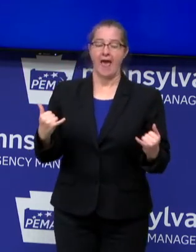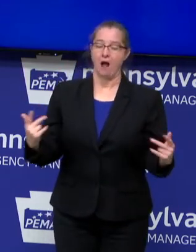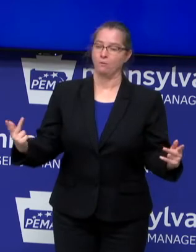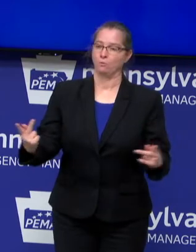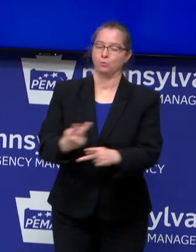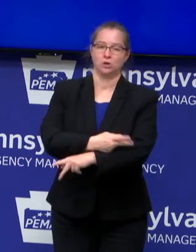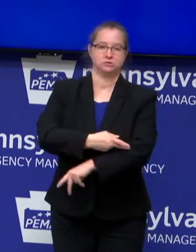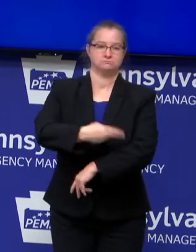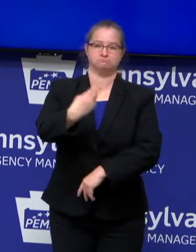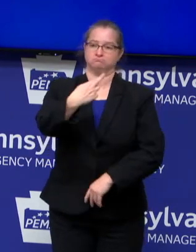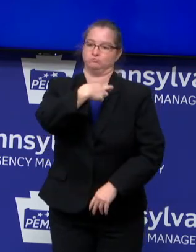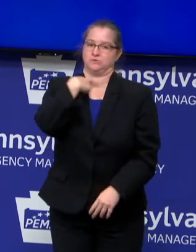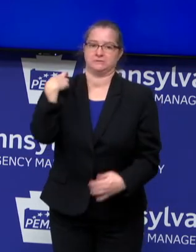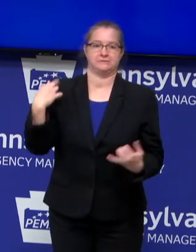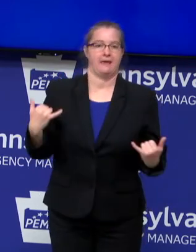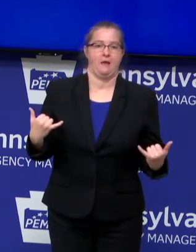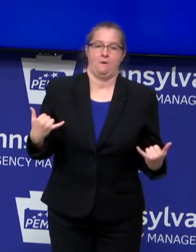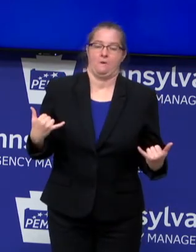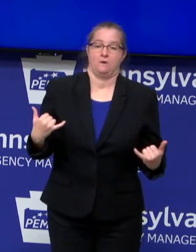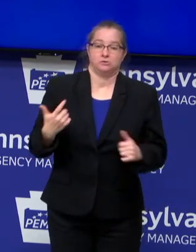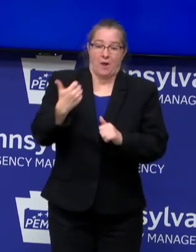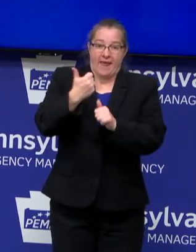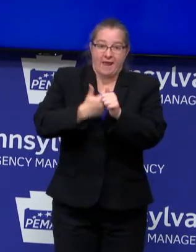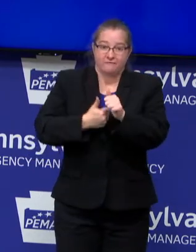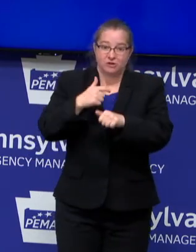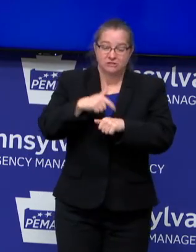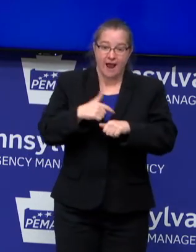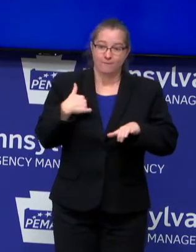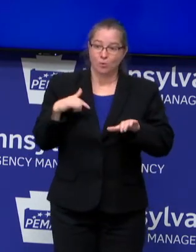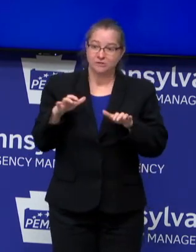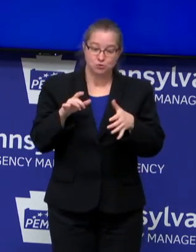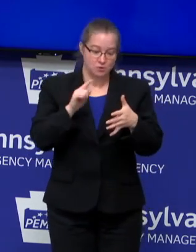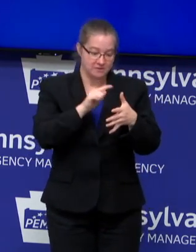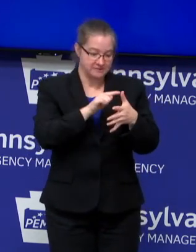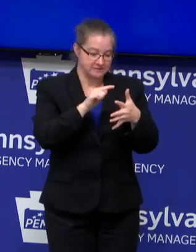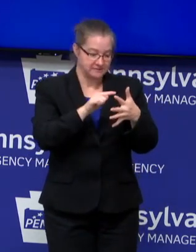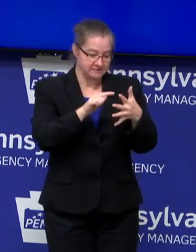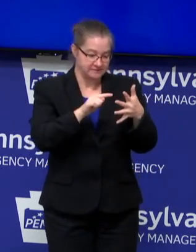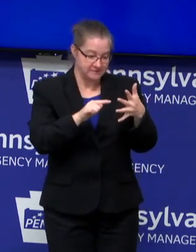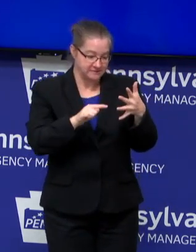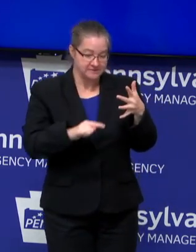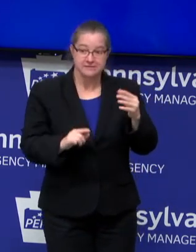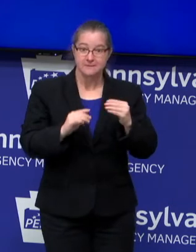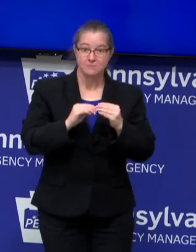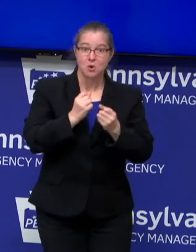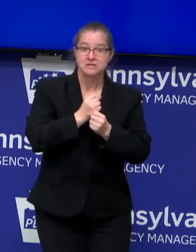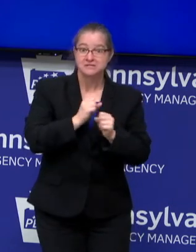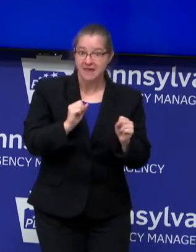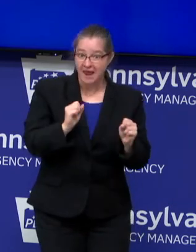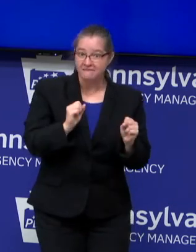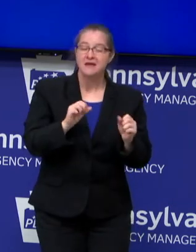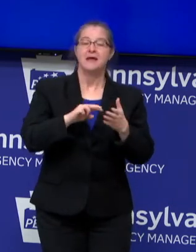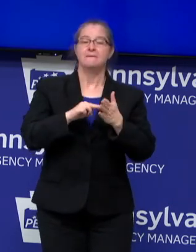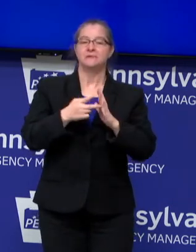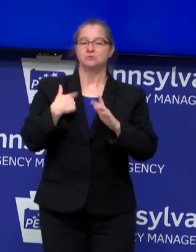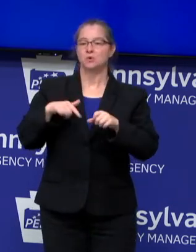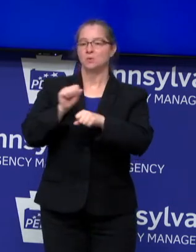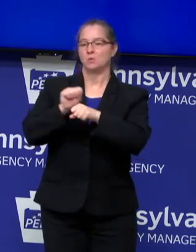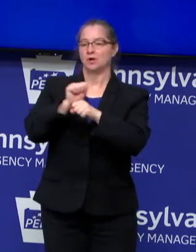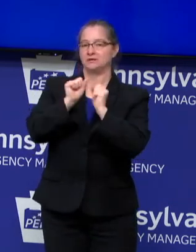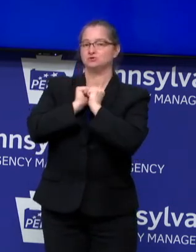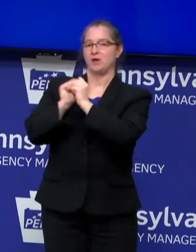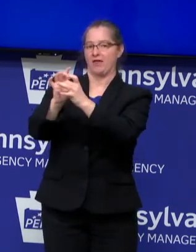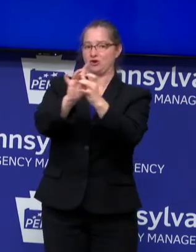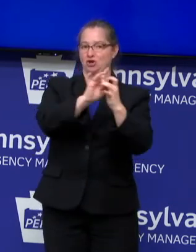today. But every time we do one of the little things that lets us be safer, we're working together for that brighter